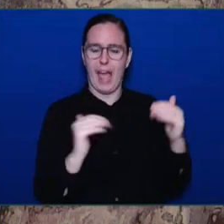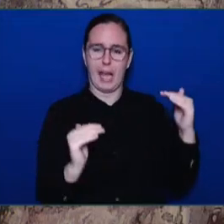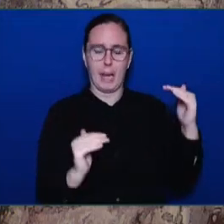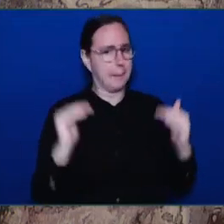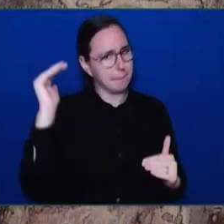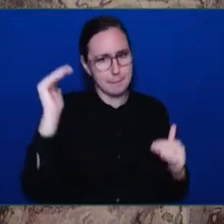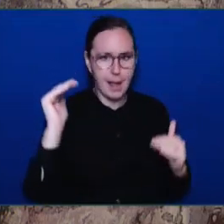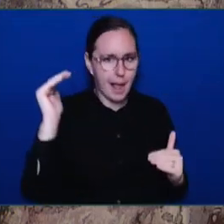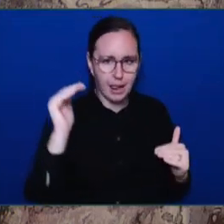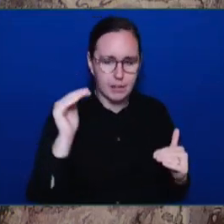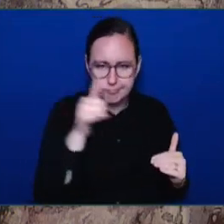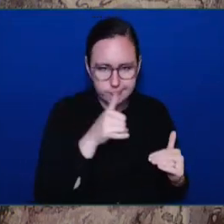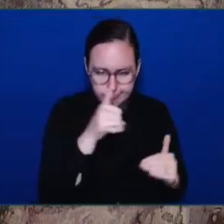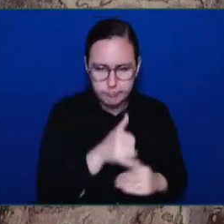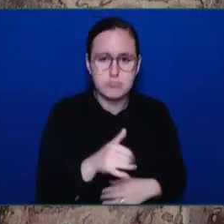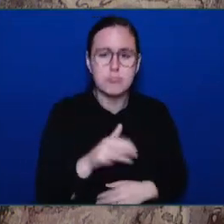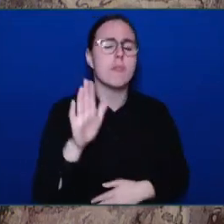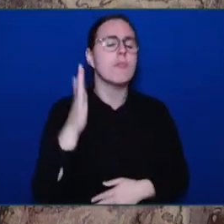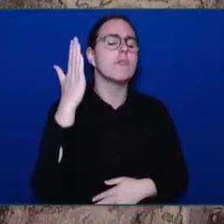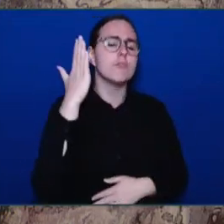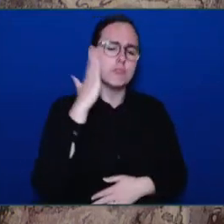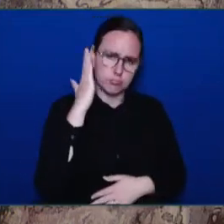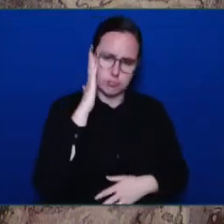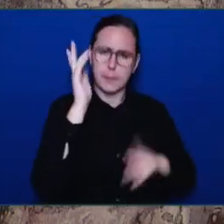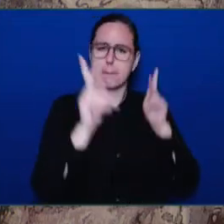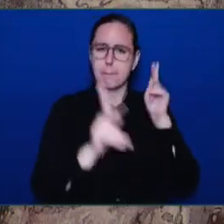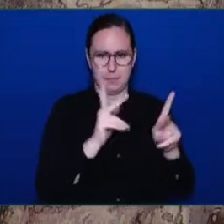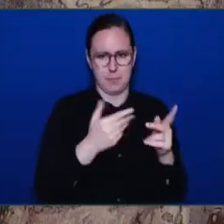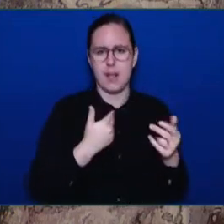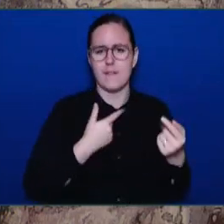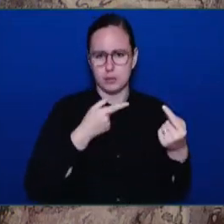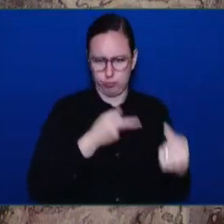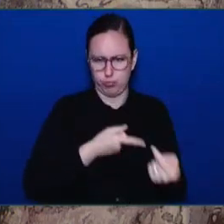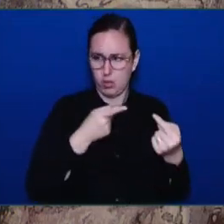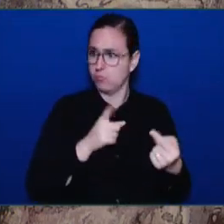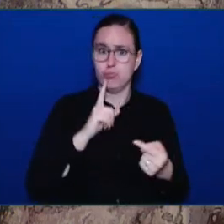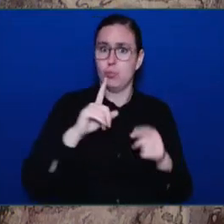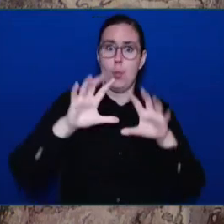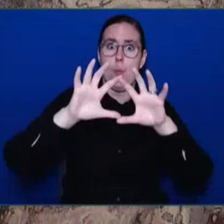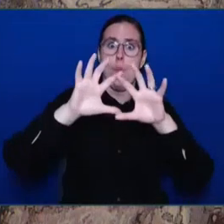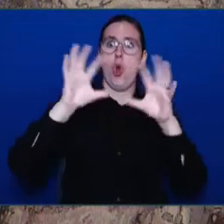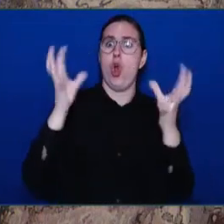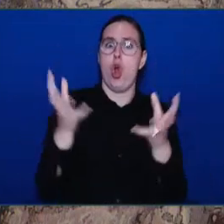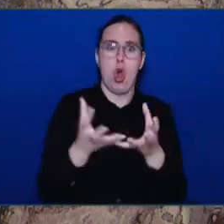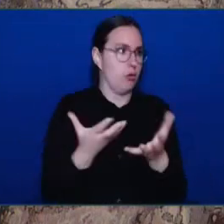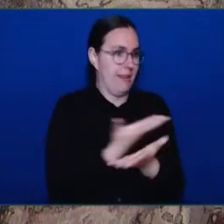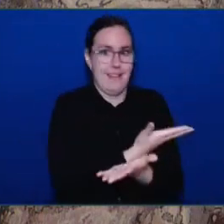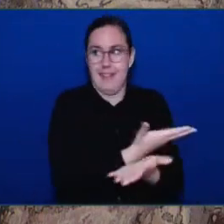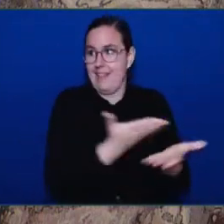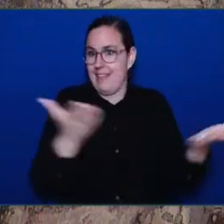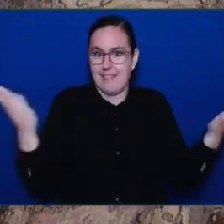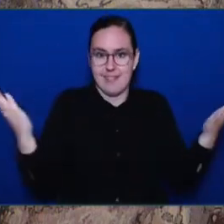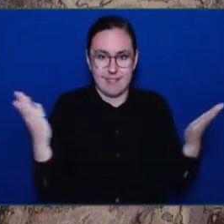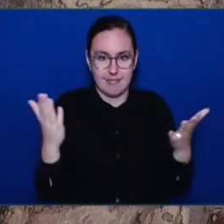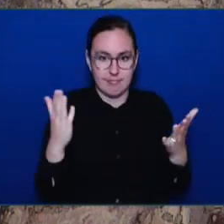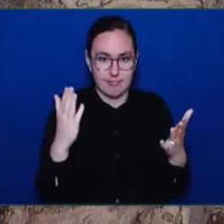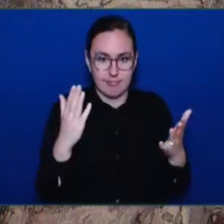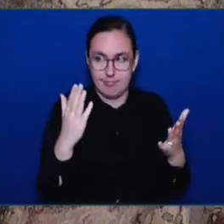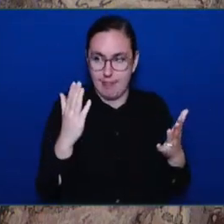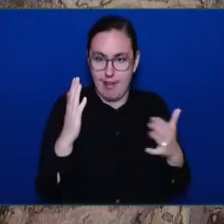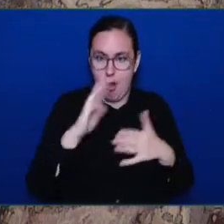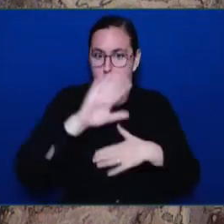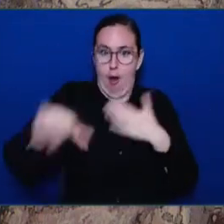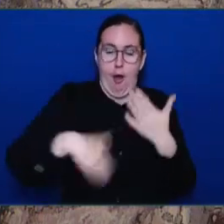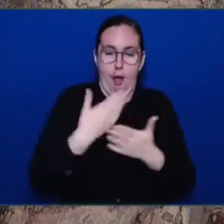worldwide inflation. We understand that that is impacting everybody, and that is why we will be continuing to find